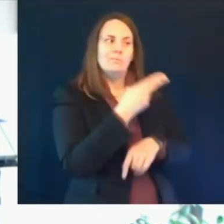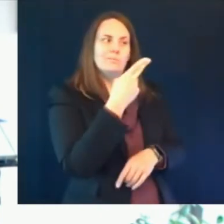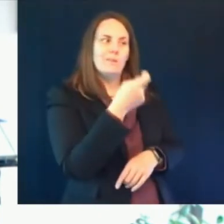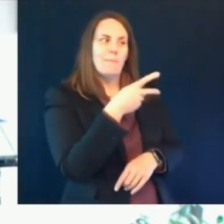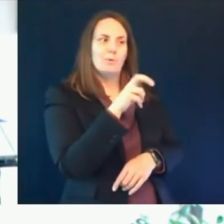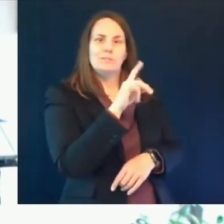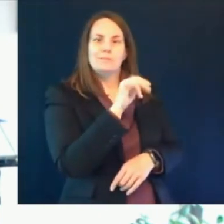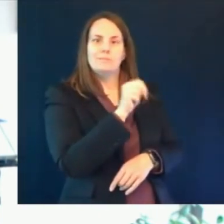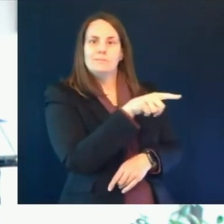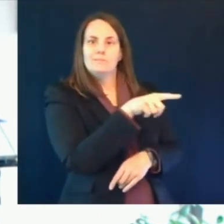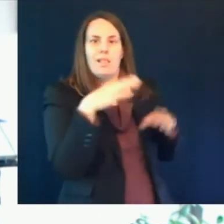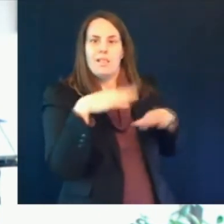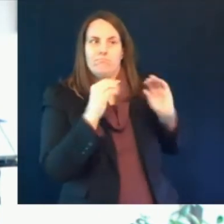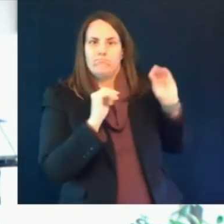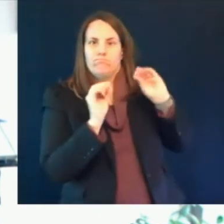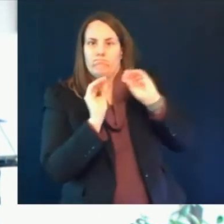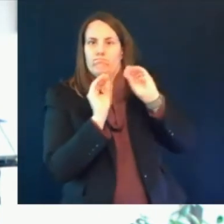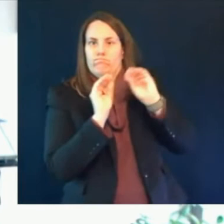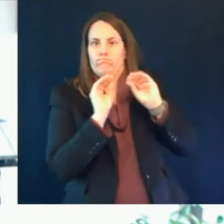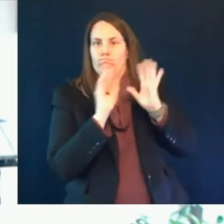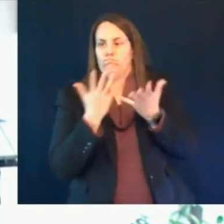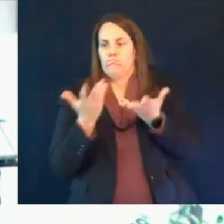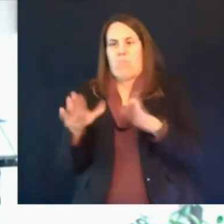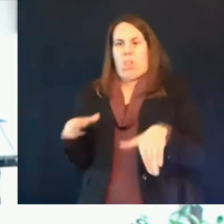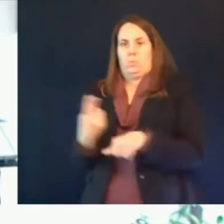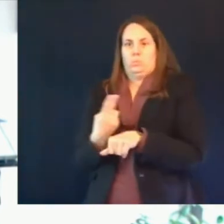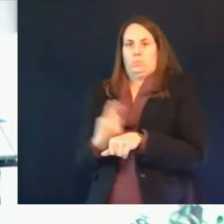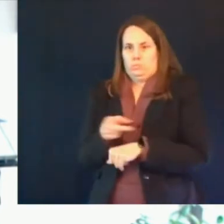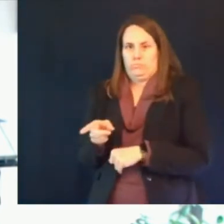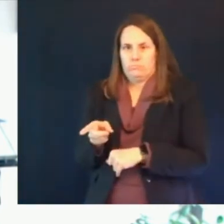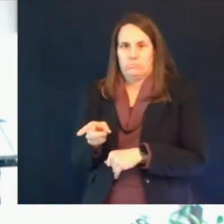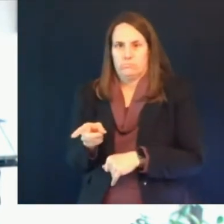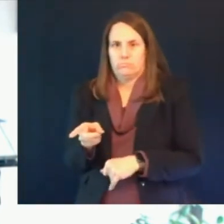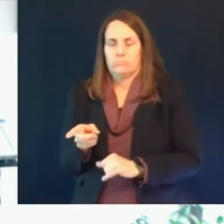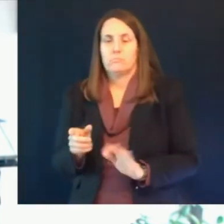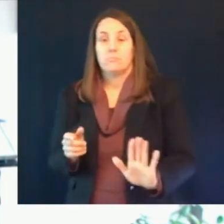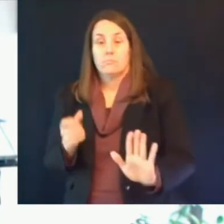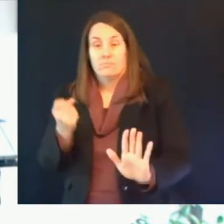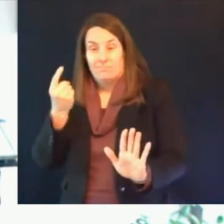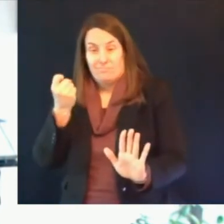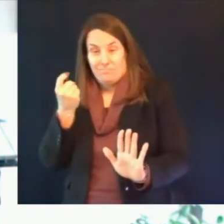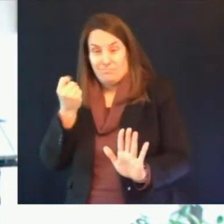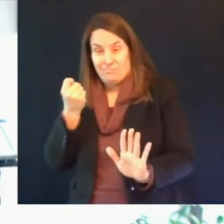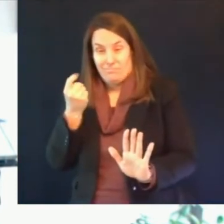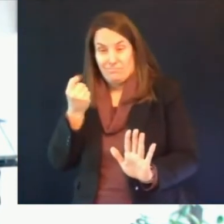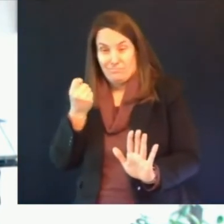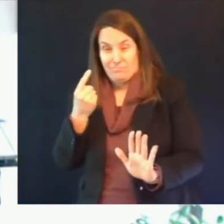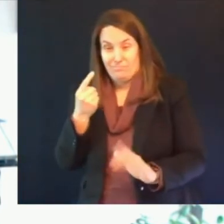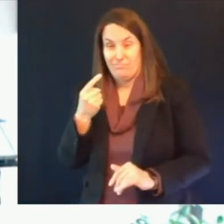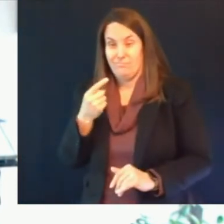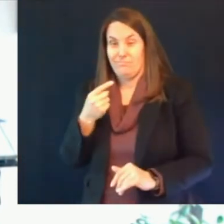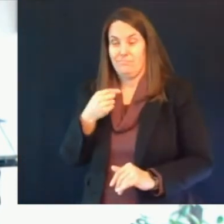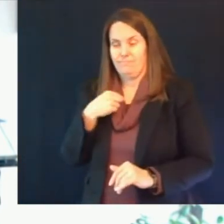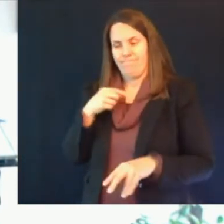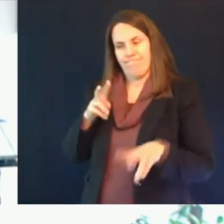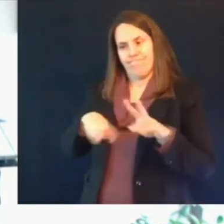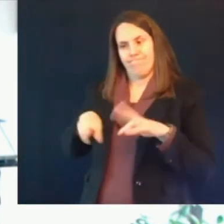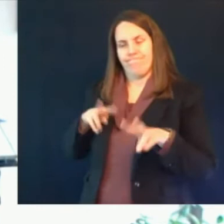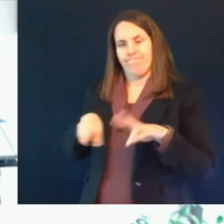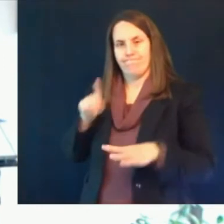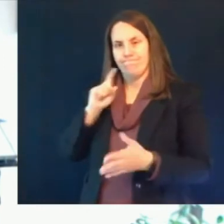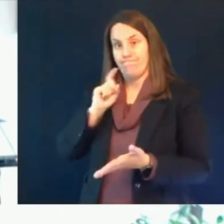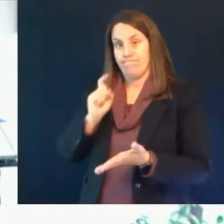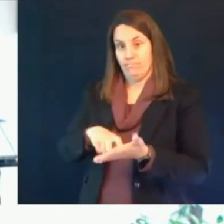appears to be an immune system mediated thrombocytopenia is the is the medical term but it means low